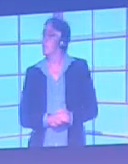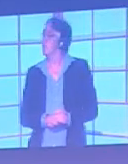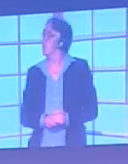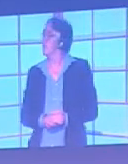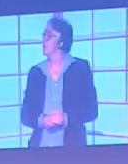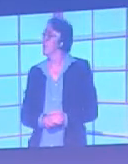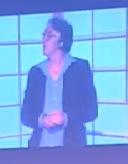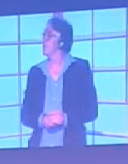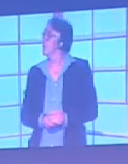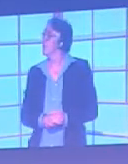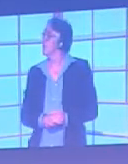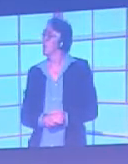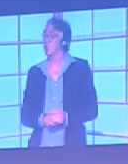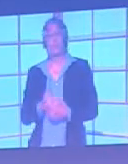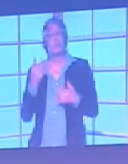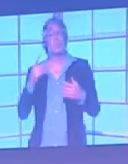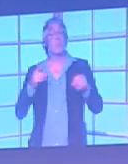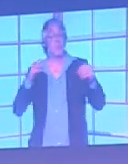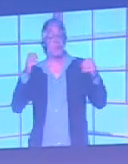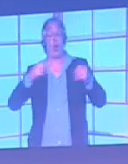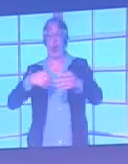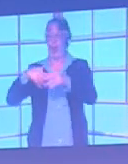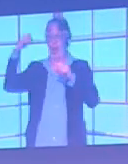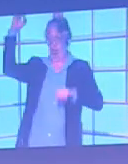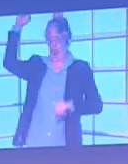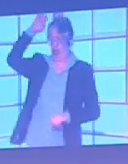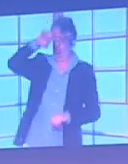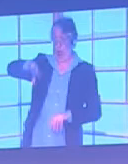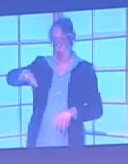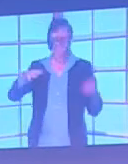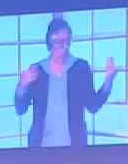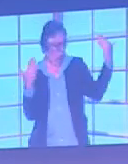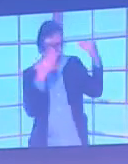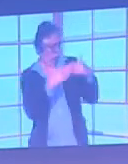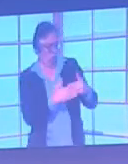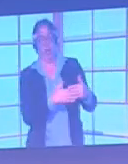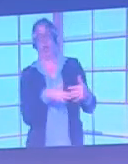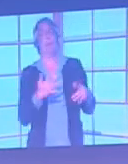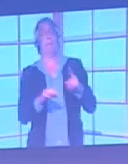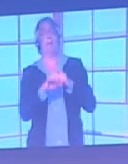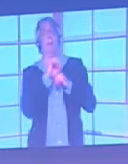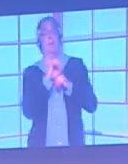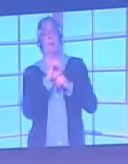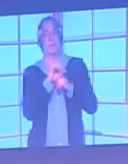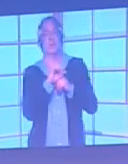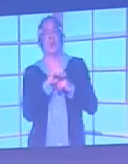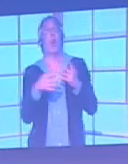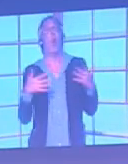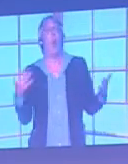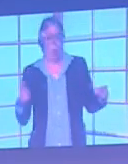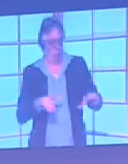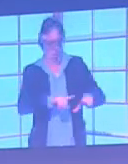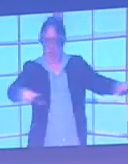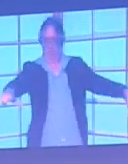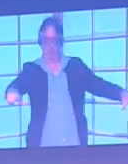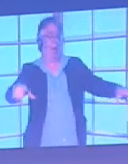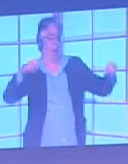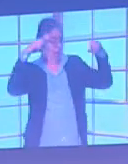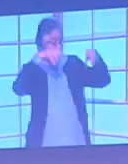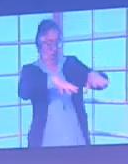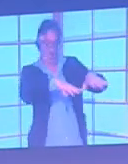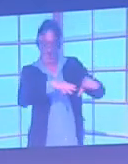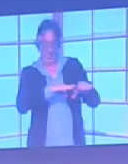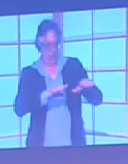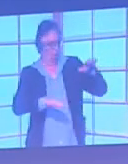daylight in full sun and shade can be an issue. And different luxe lightings across the pitch can affect what colour blind people